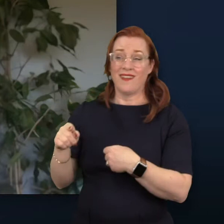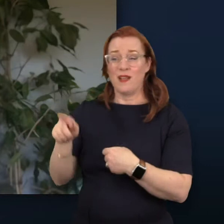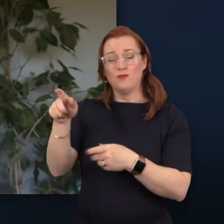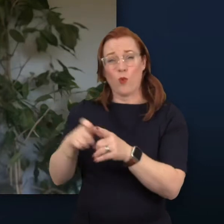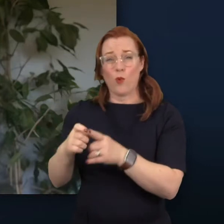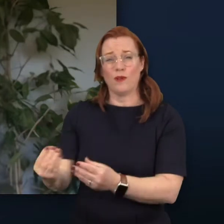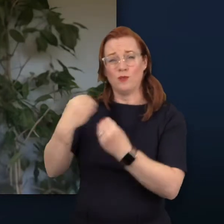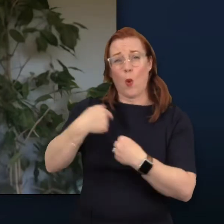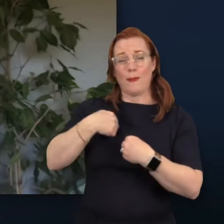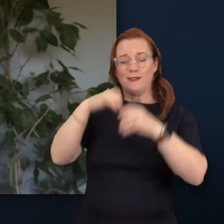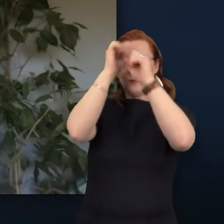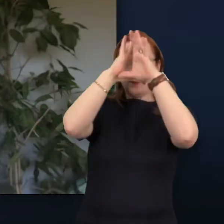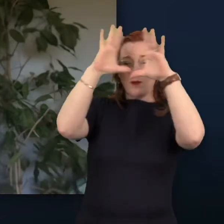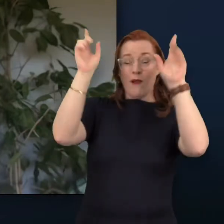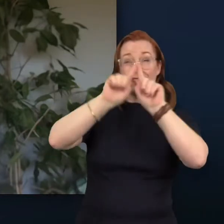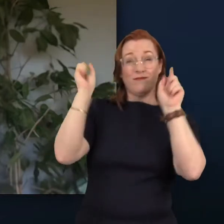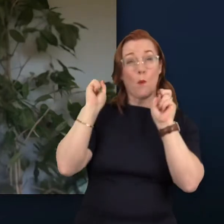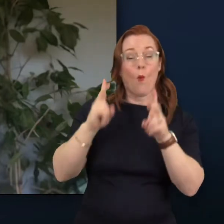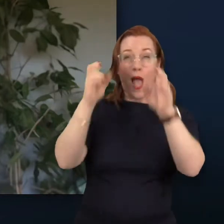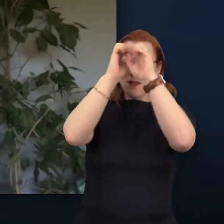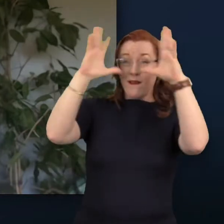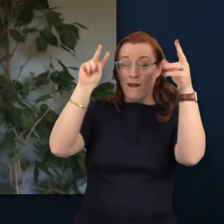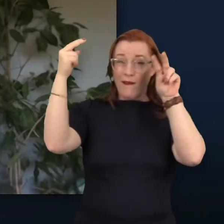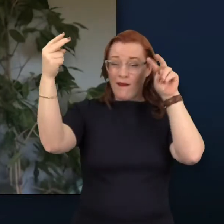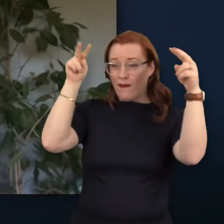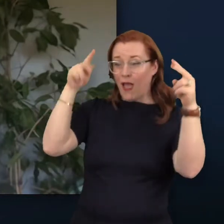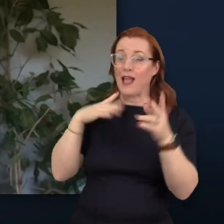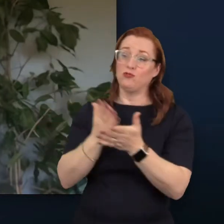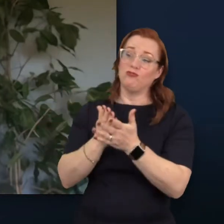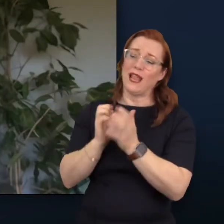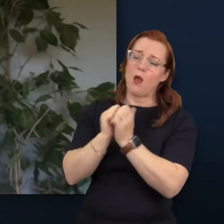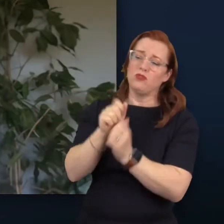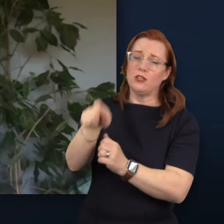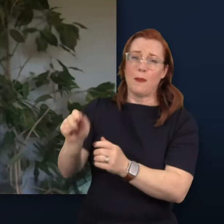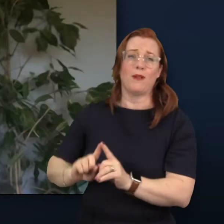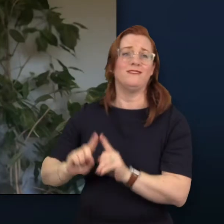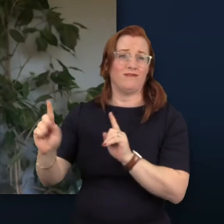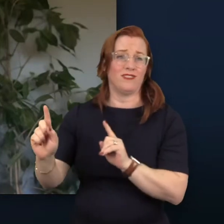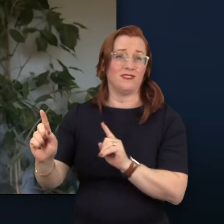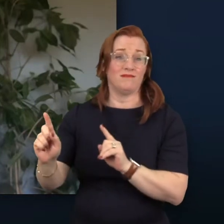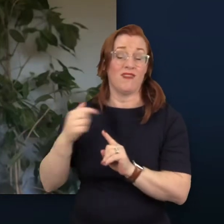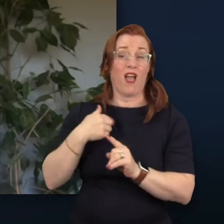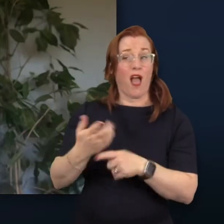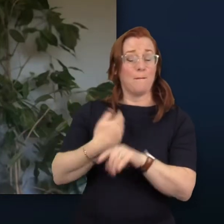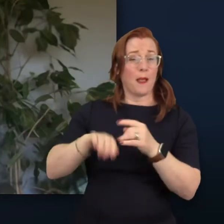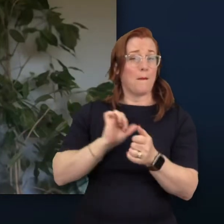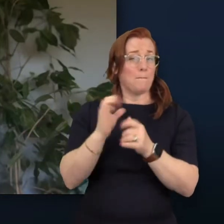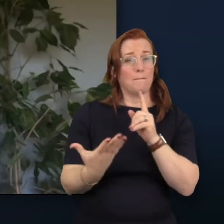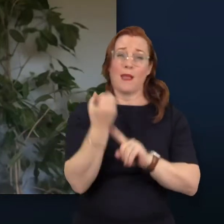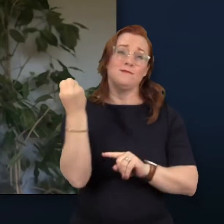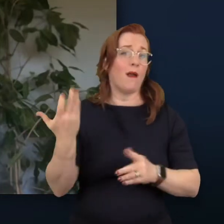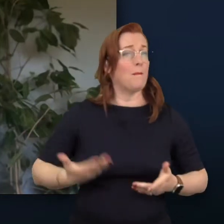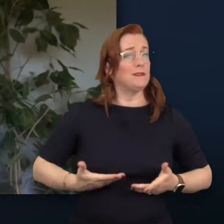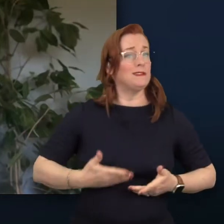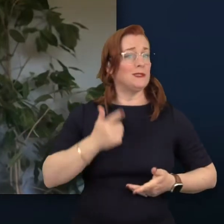me to look at the world differently and to appreciate difference and she's made the efficient business person because of